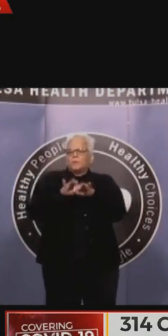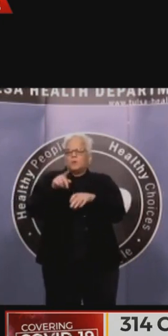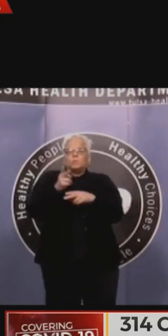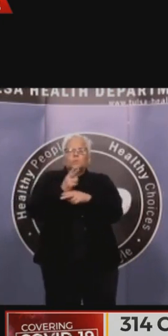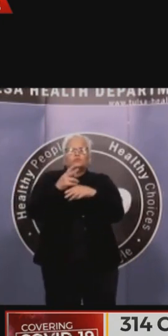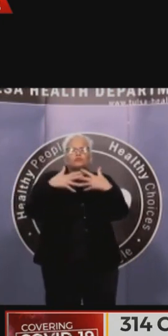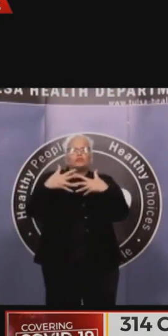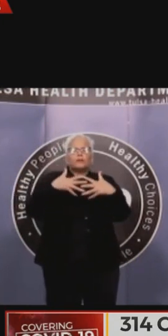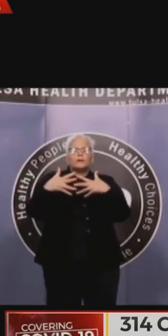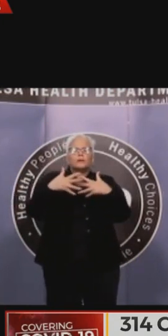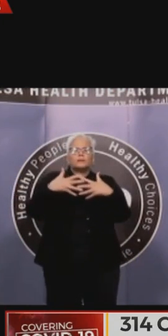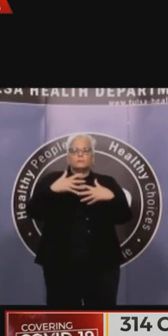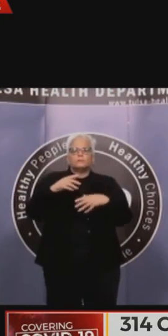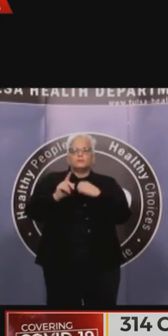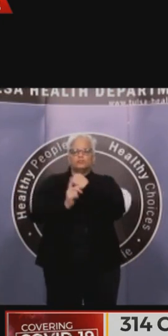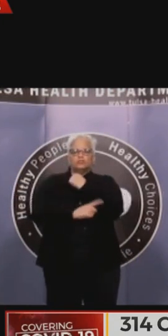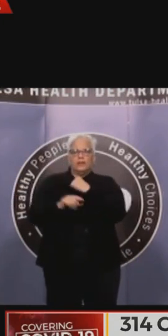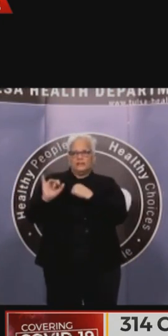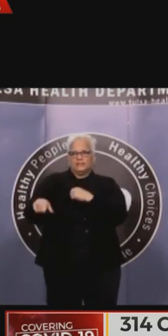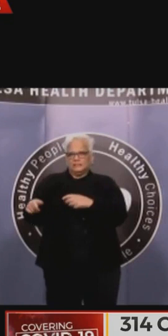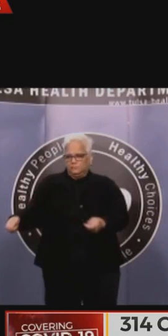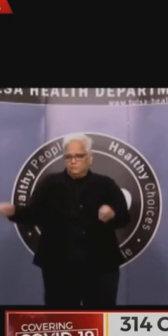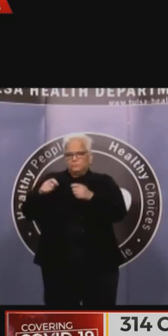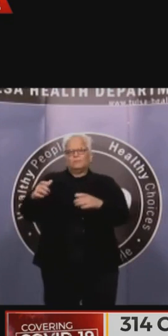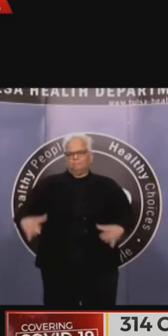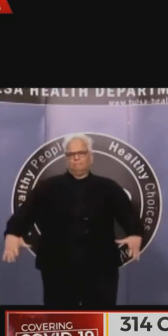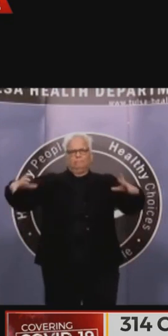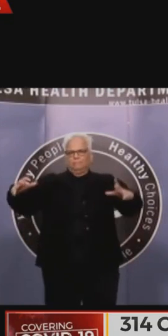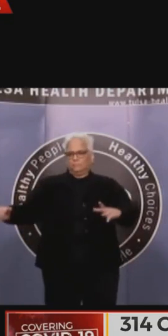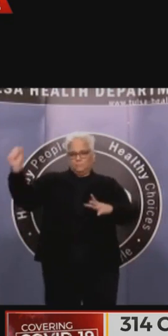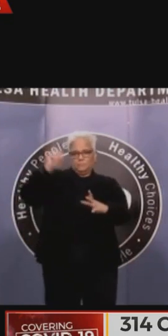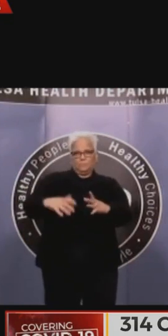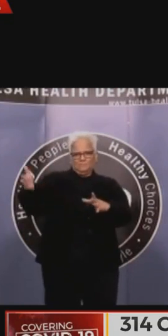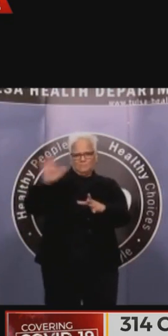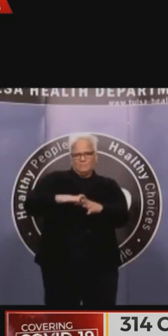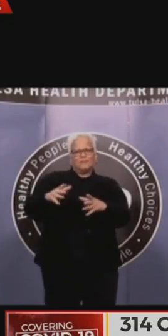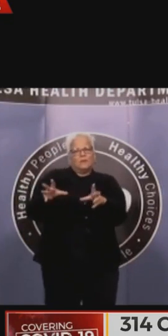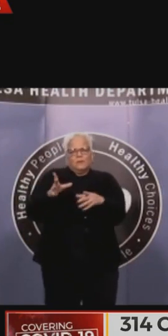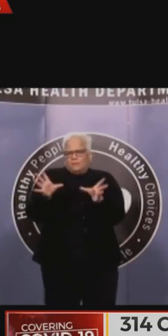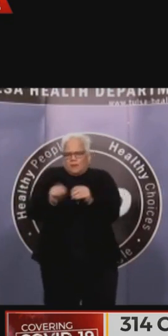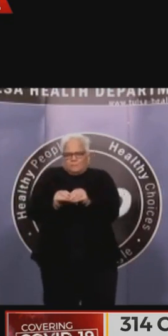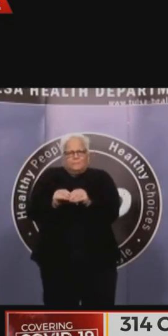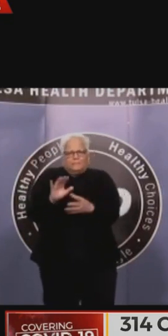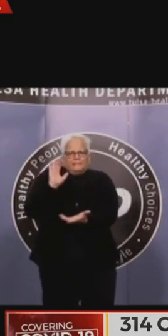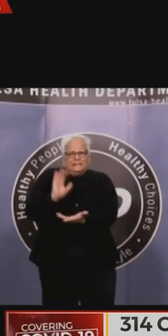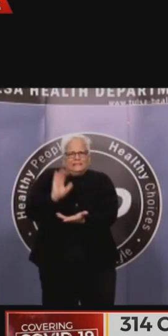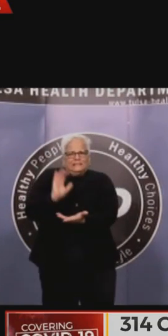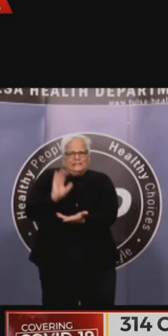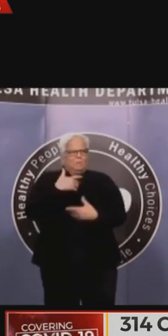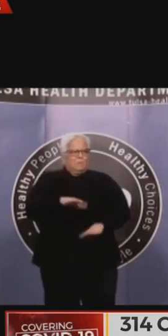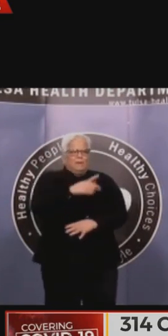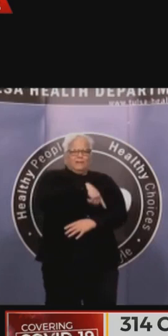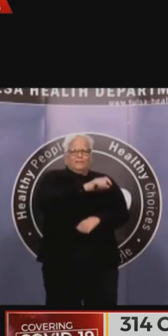allocations of protective equipment from the federal government's national stockpile, we get all of those things based on